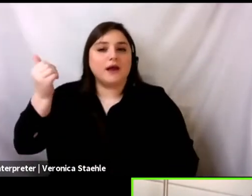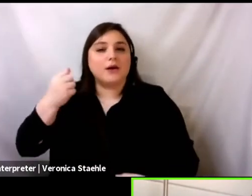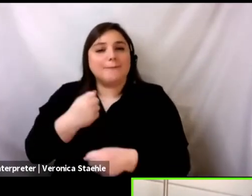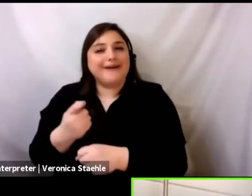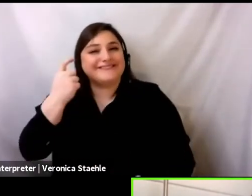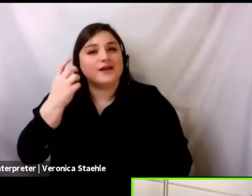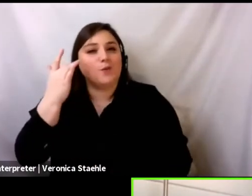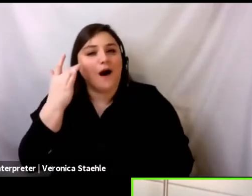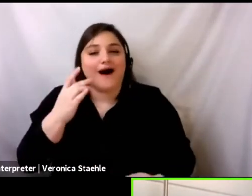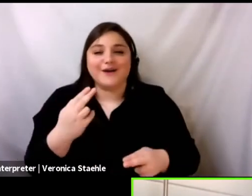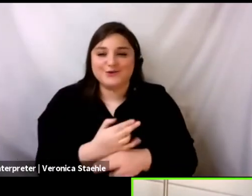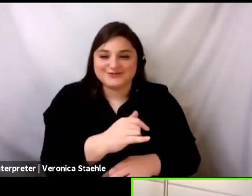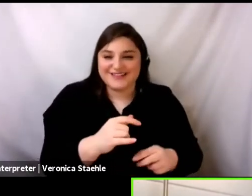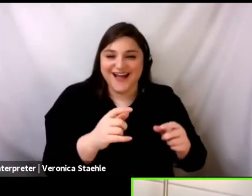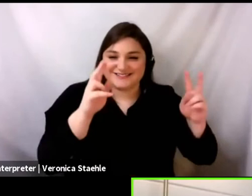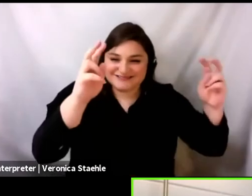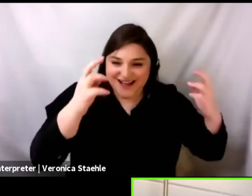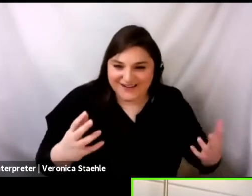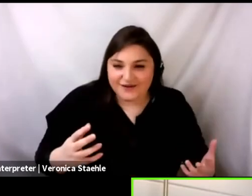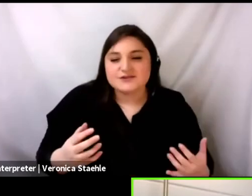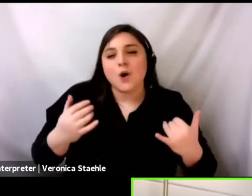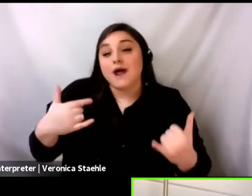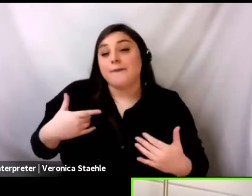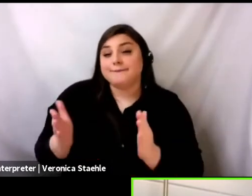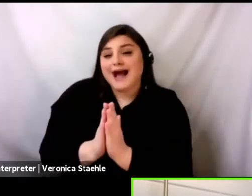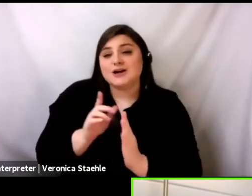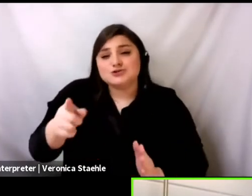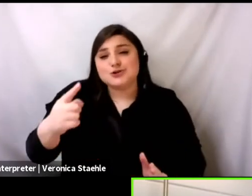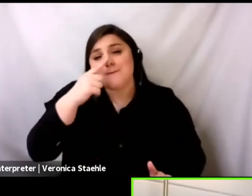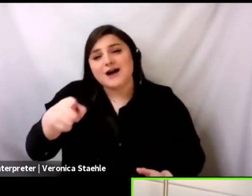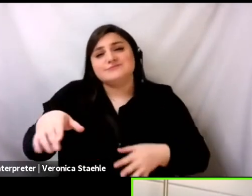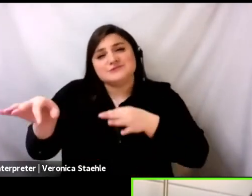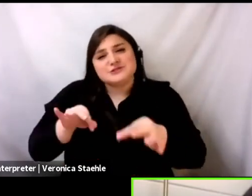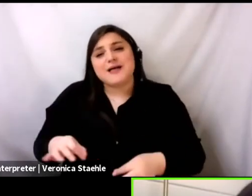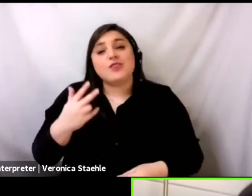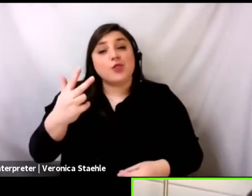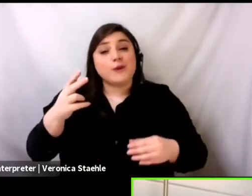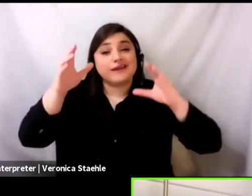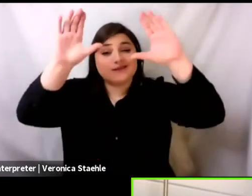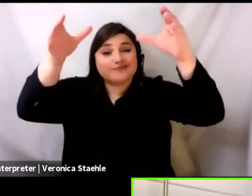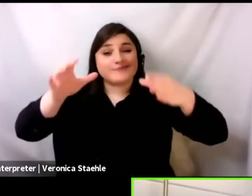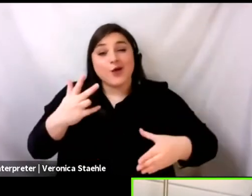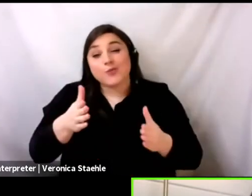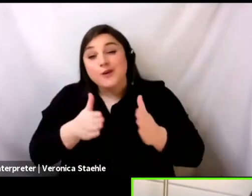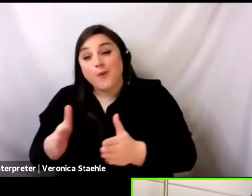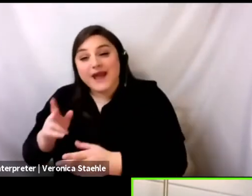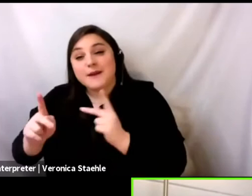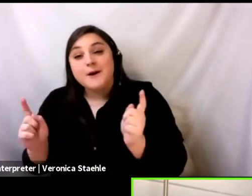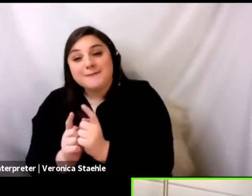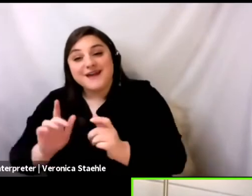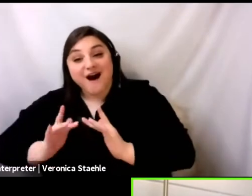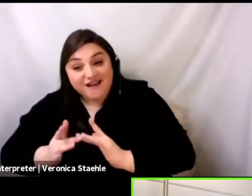a little bit more about the three tiers of how people would meet on together net. So you have kind of egalitarian, you have